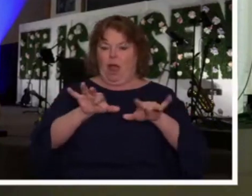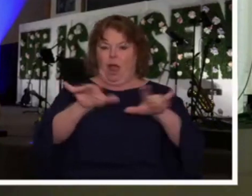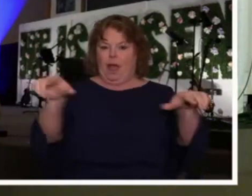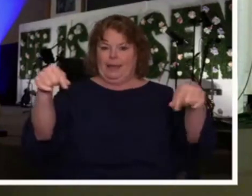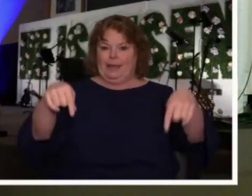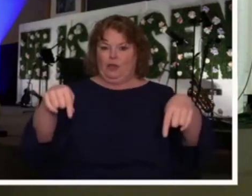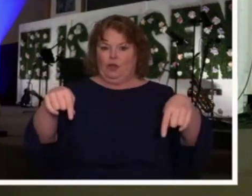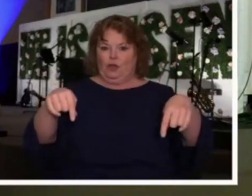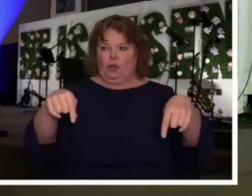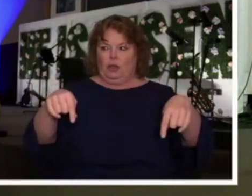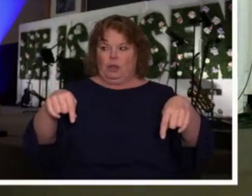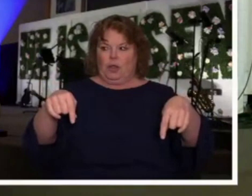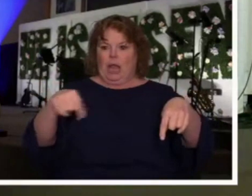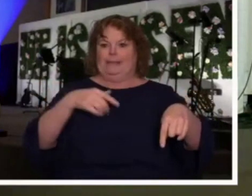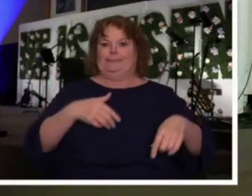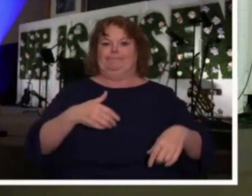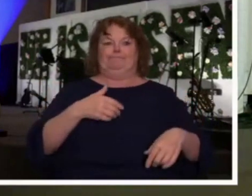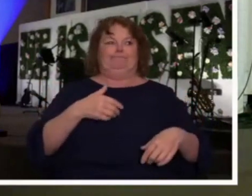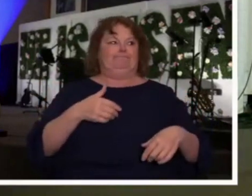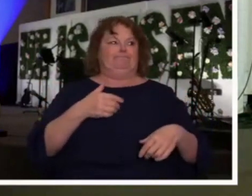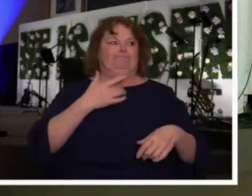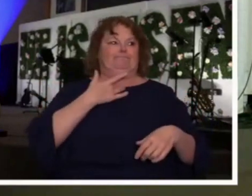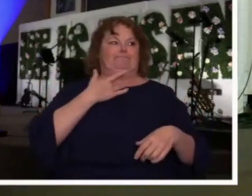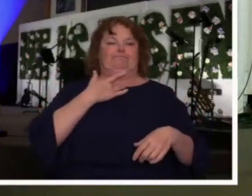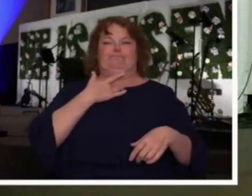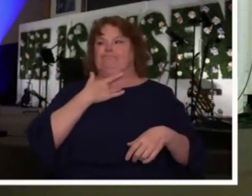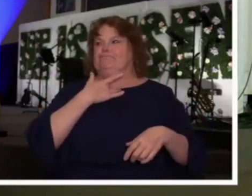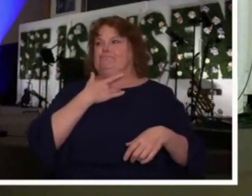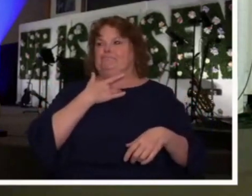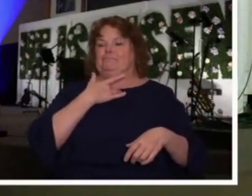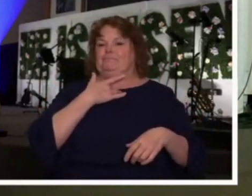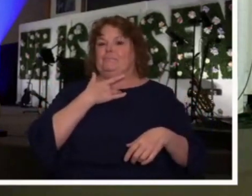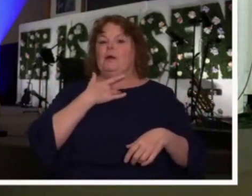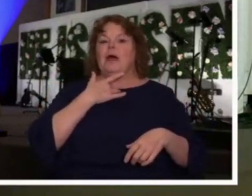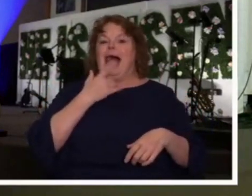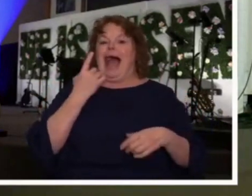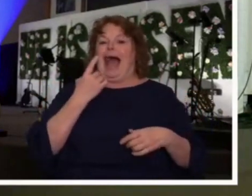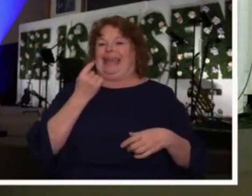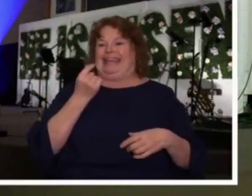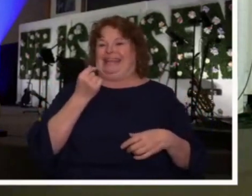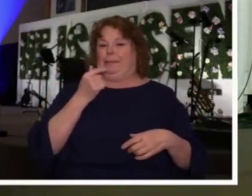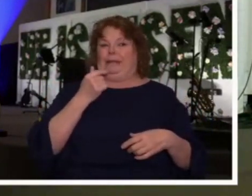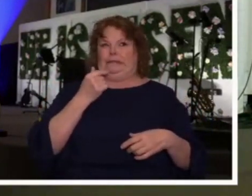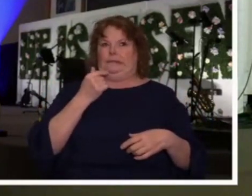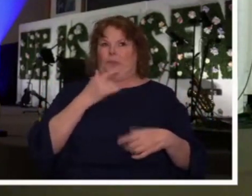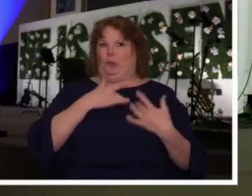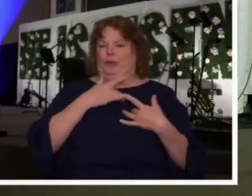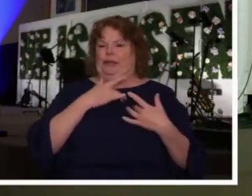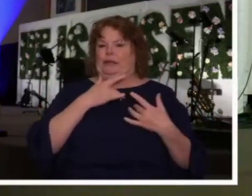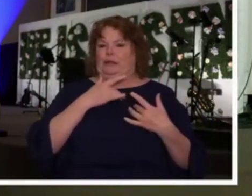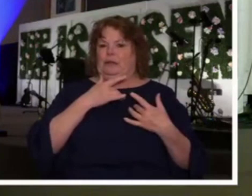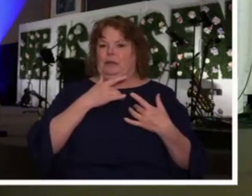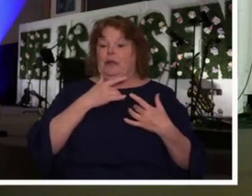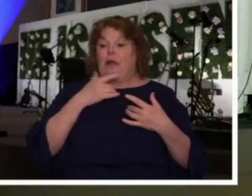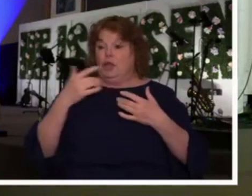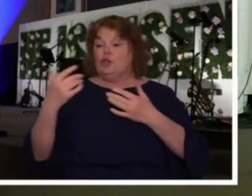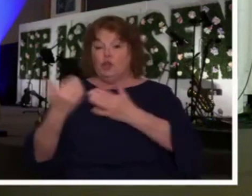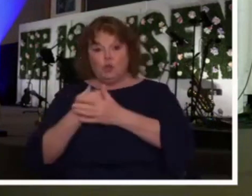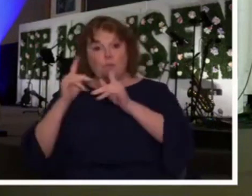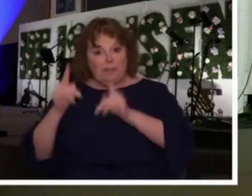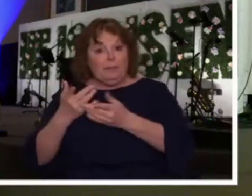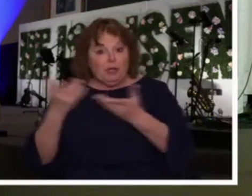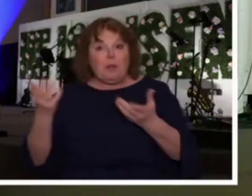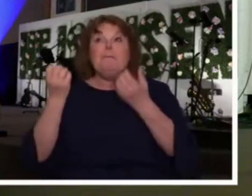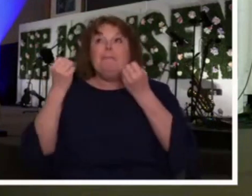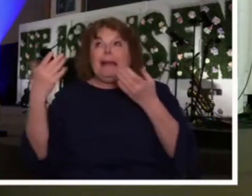first of all, we have been blessed with numbers of new people coming in, and my first thought oftentimes is, oh boy,